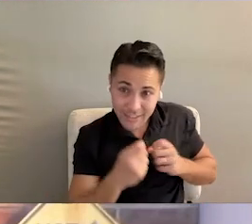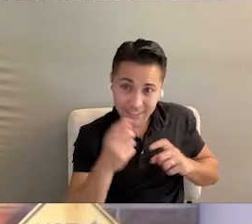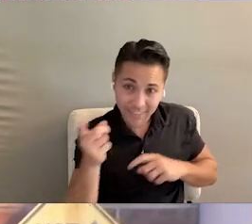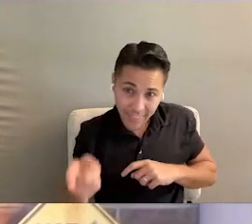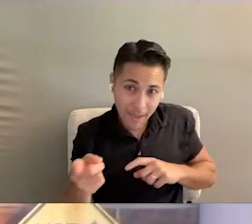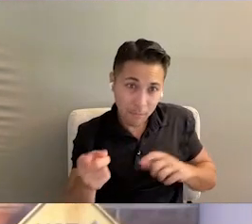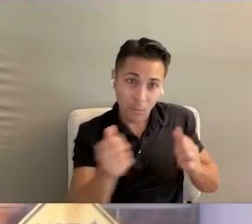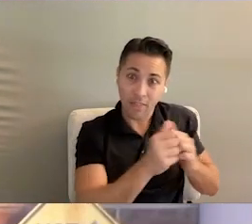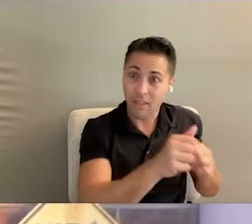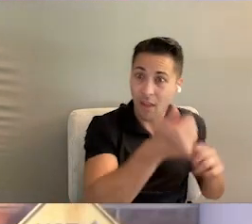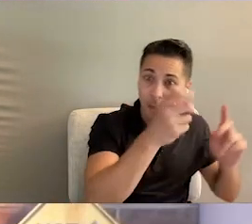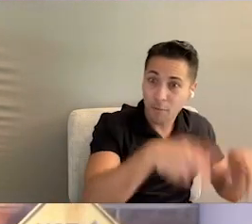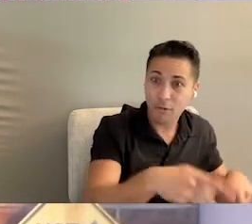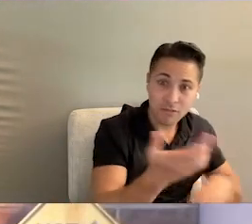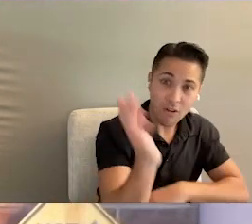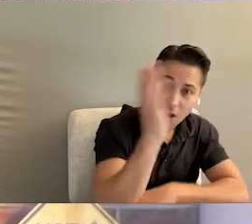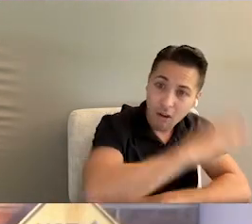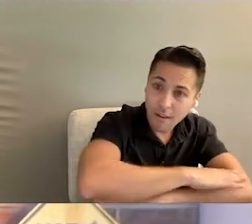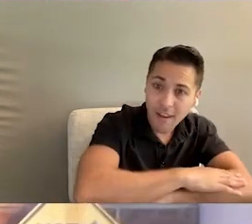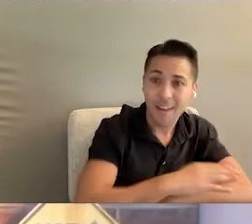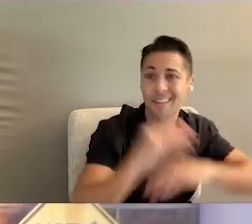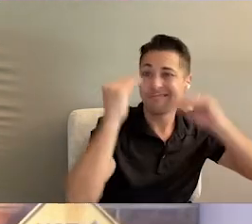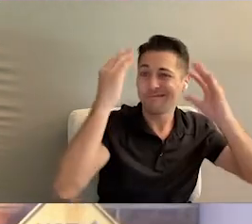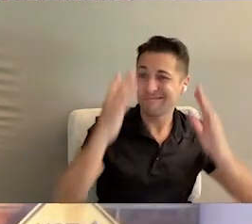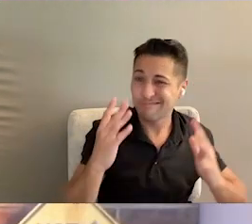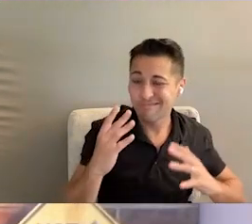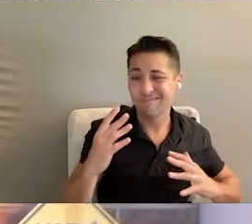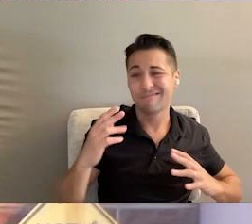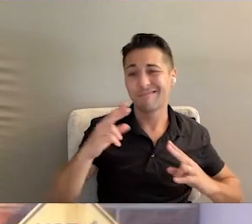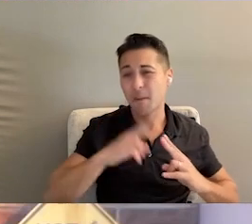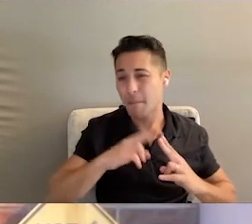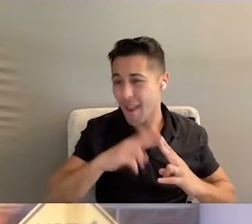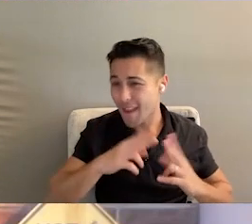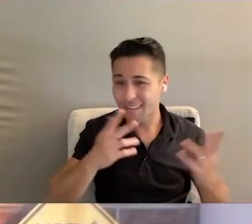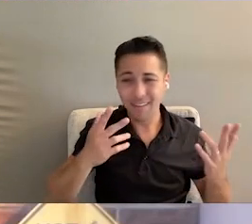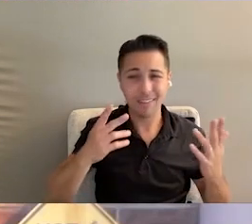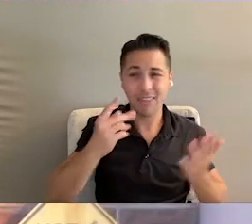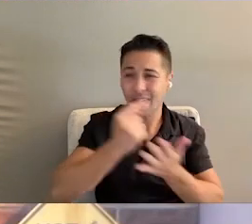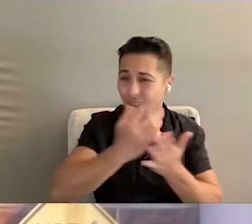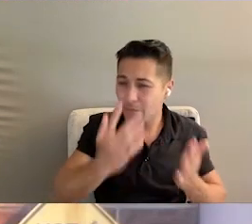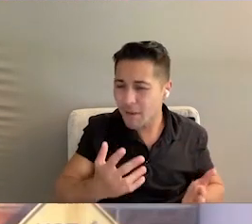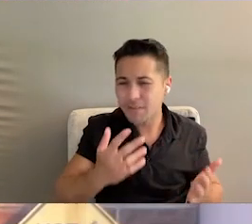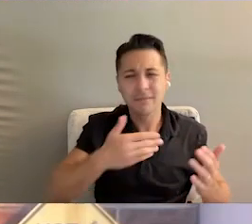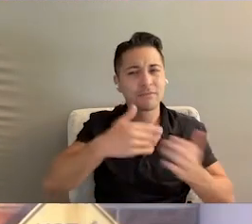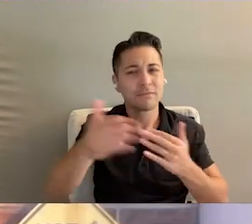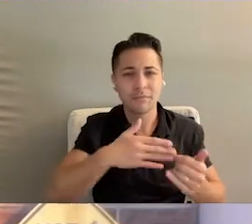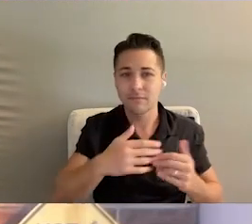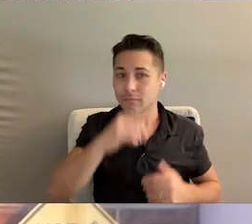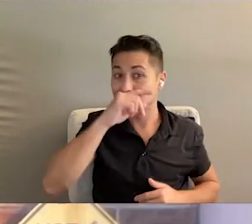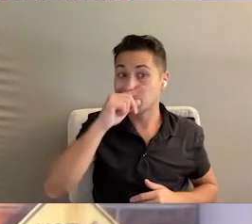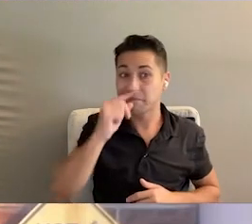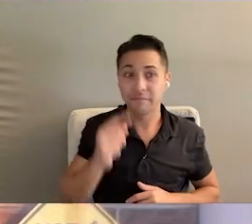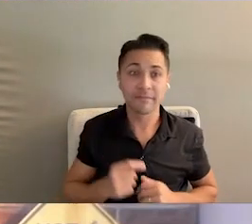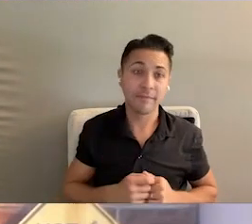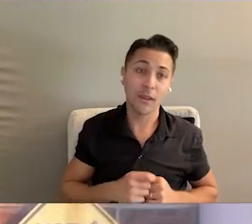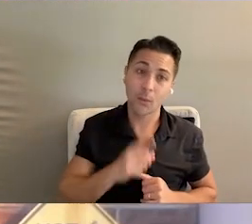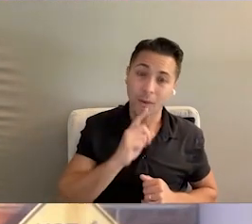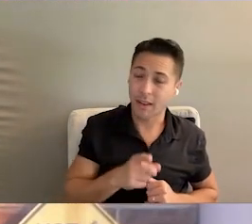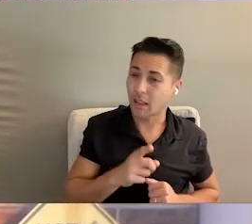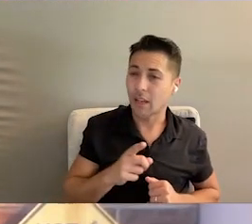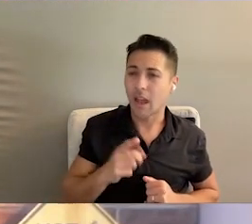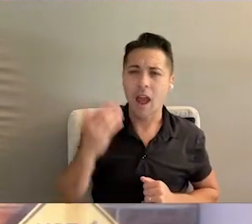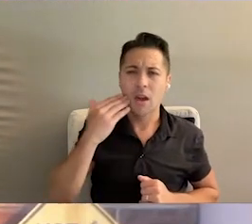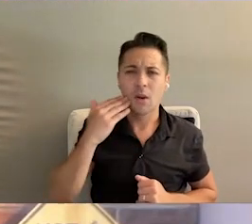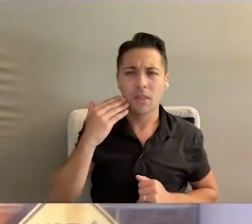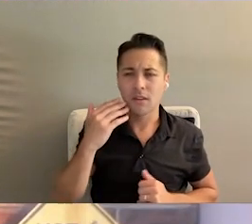individual or individuals all day. Teachers, companions, therapists, whoever that may be. So there's nothing more